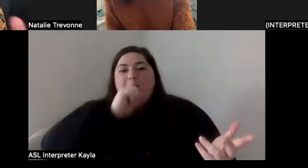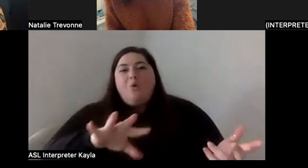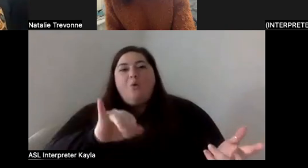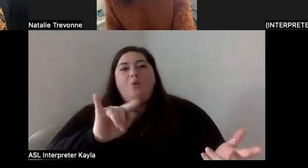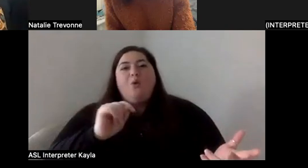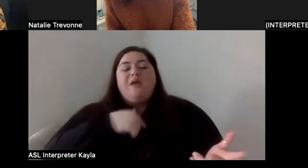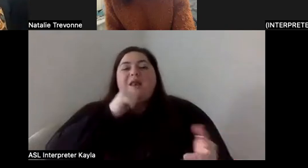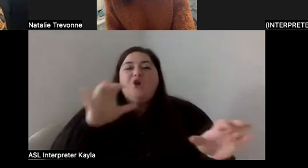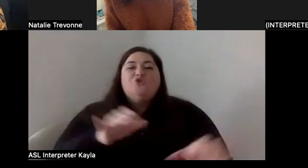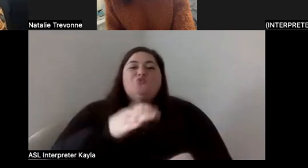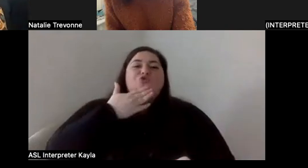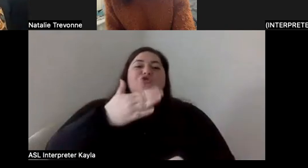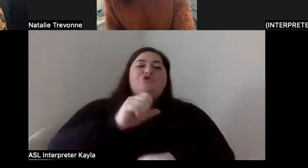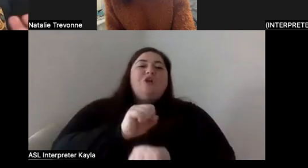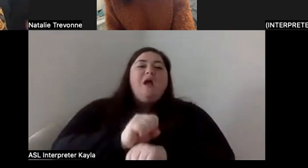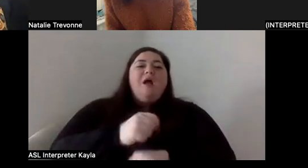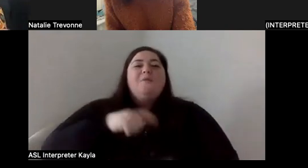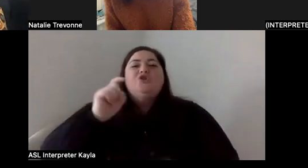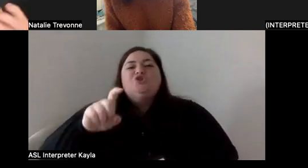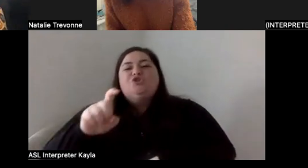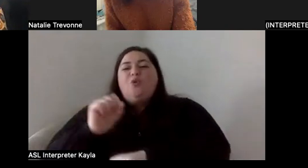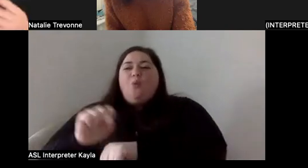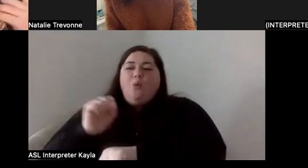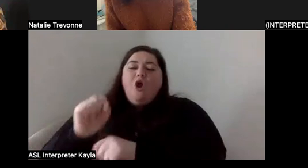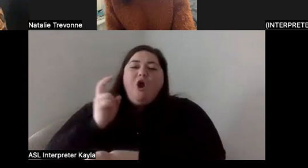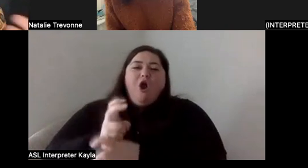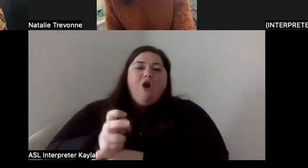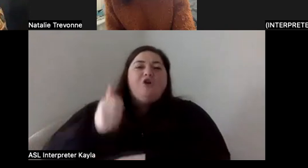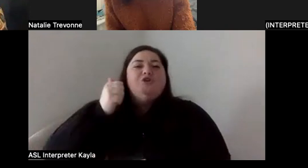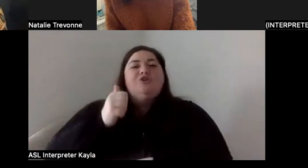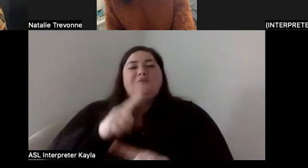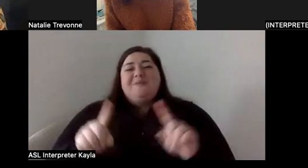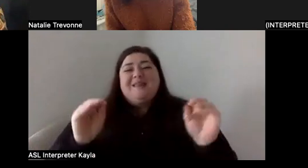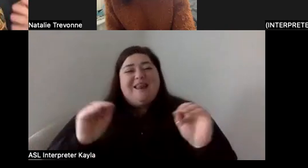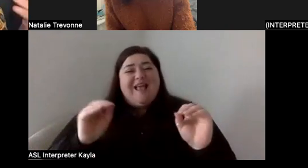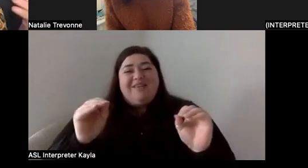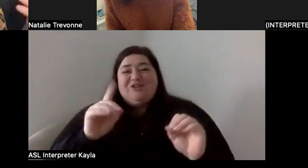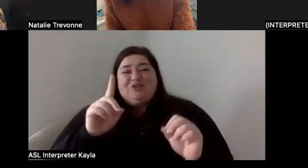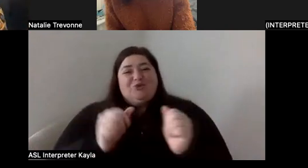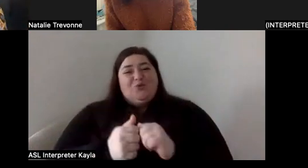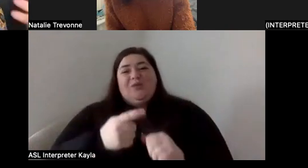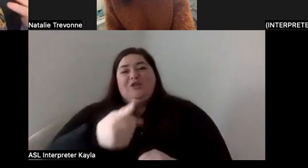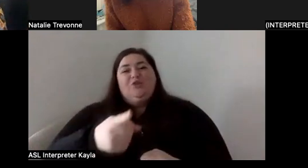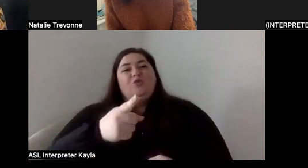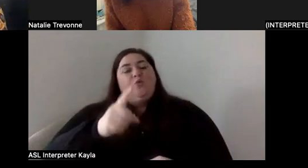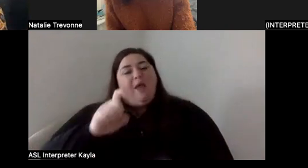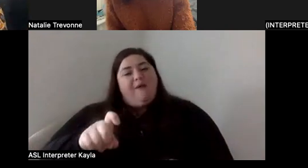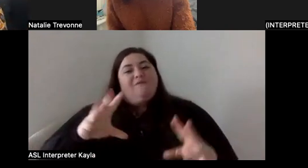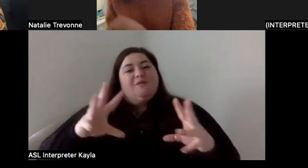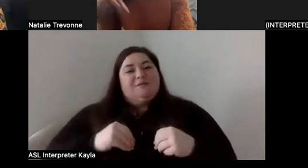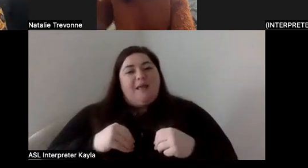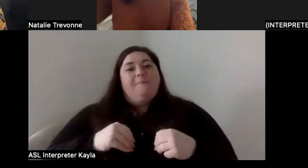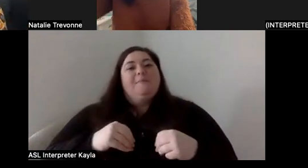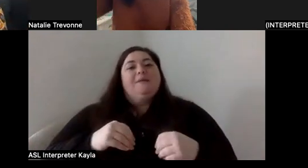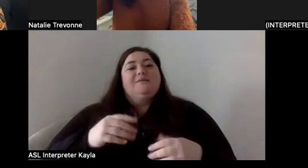good enough job. I could have worked harder and all these things. And sometimes it has nothing to do with you and you got to just kind of own it and accept it. And